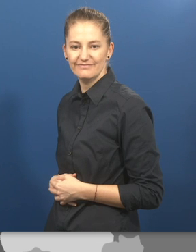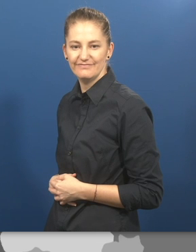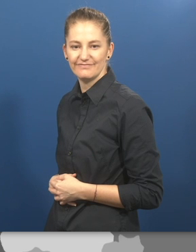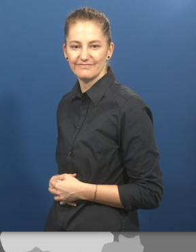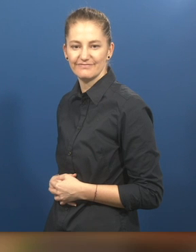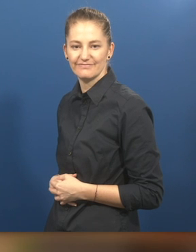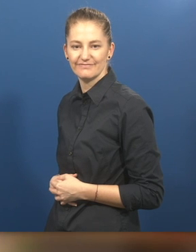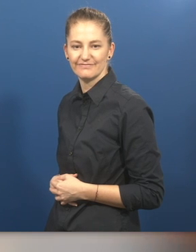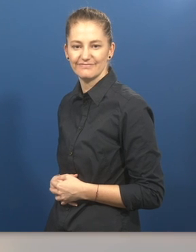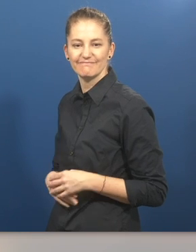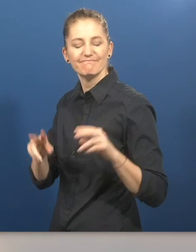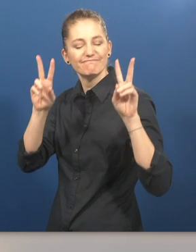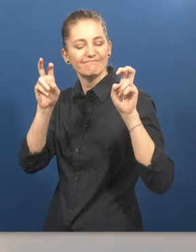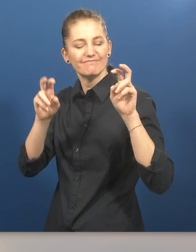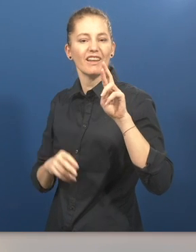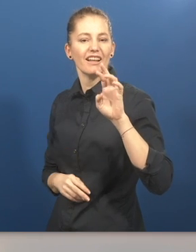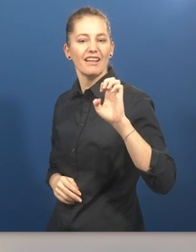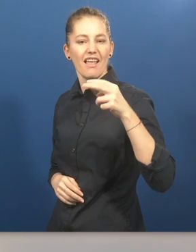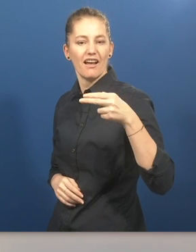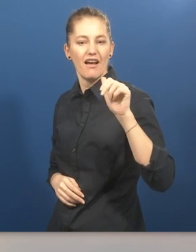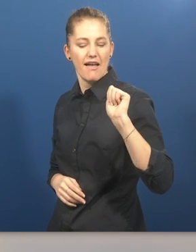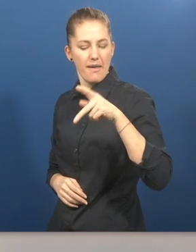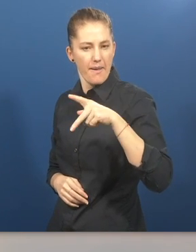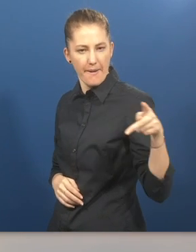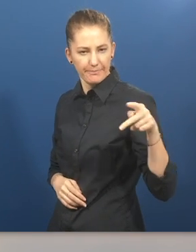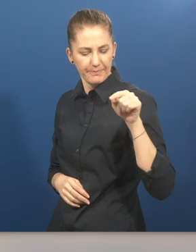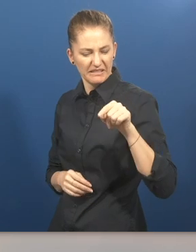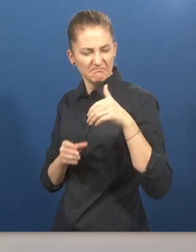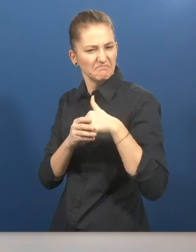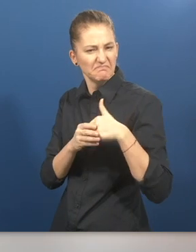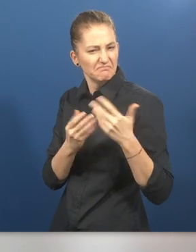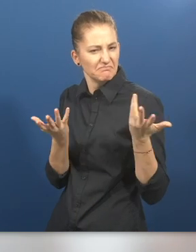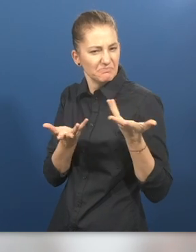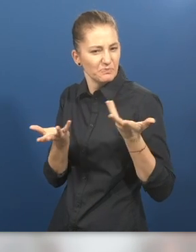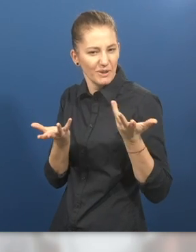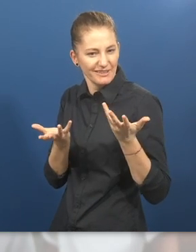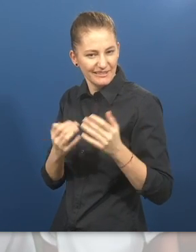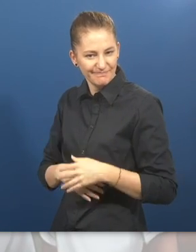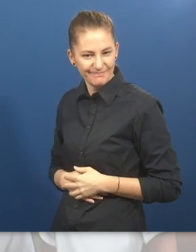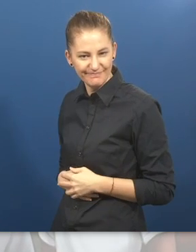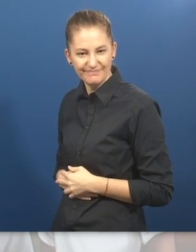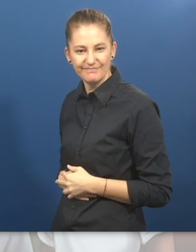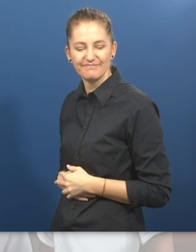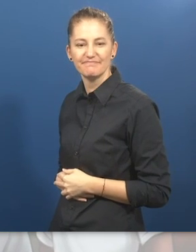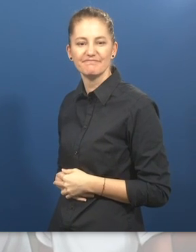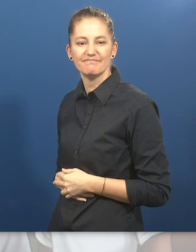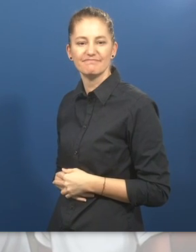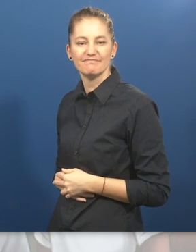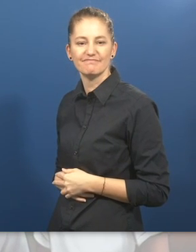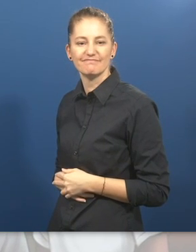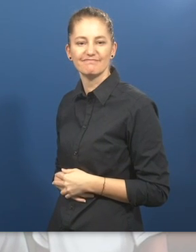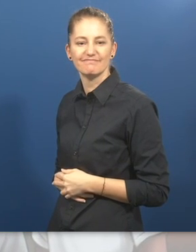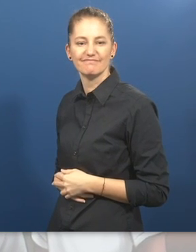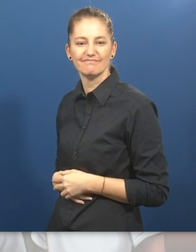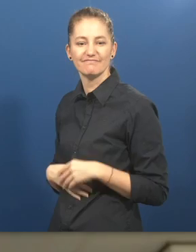low-income countries. What is Re-App about? Hap Cornelje, Director, Enablement and